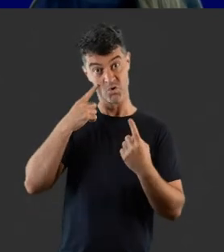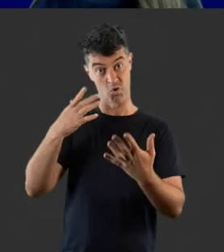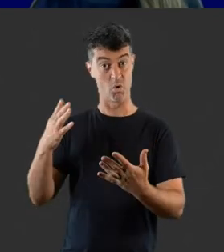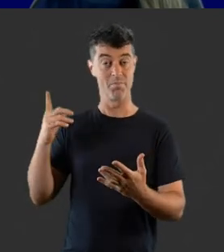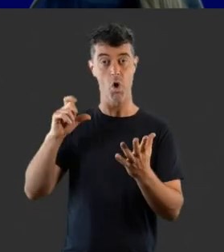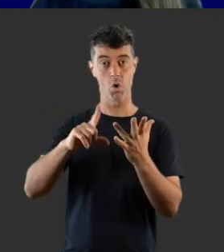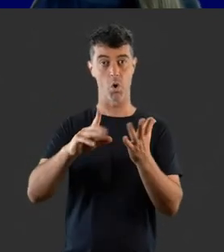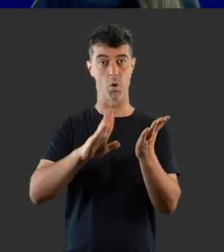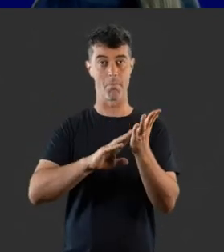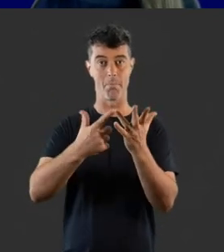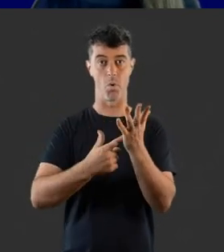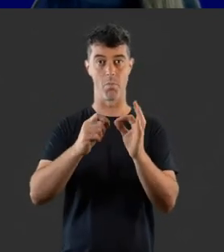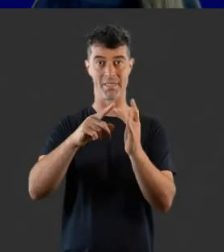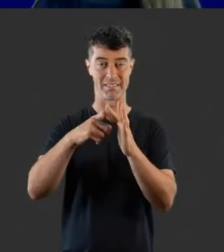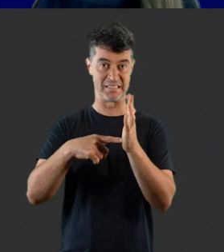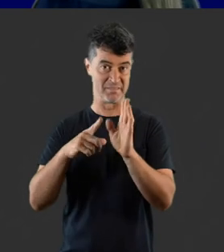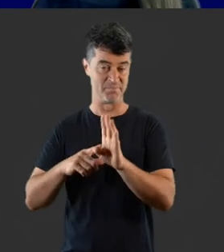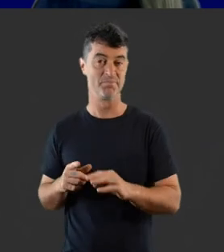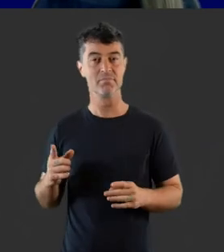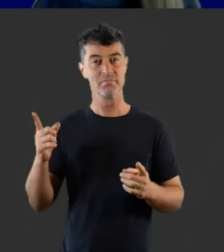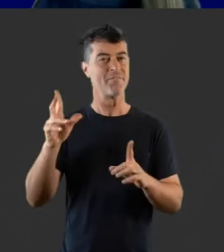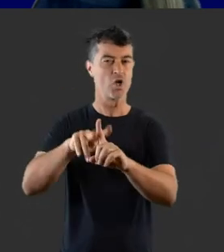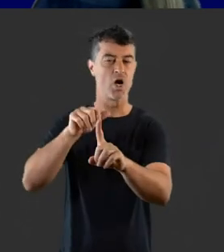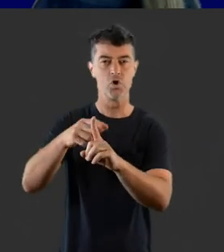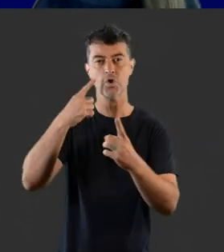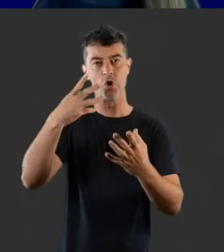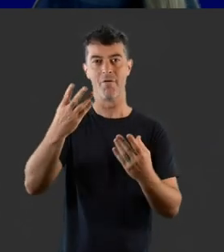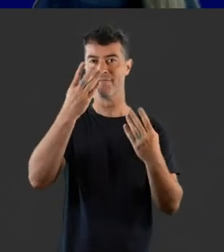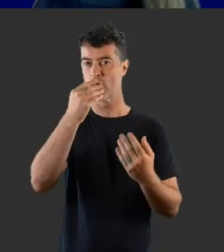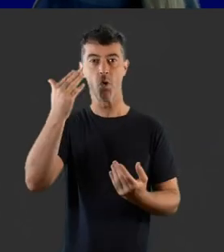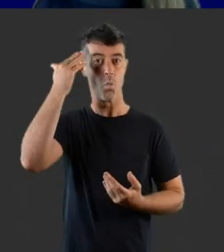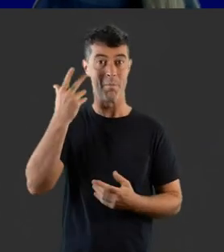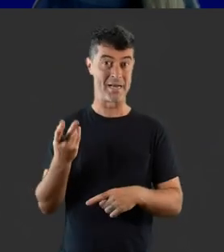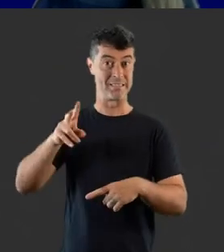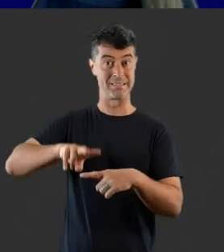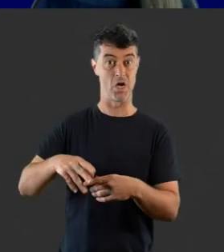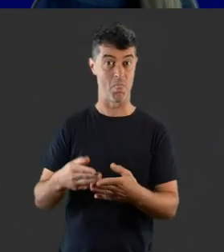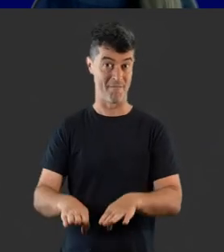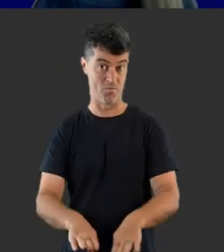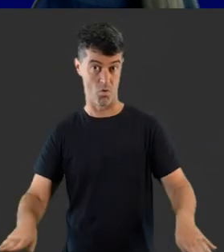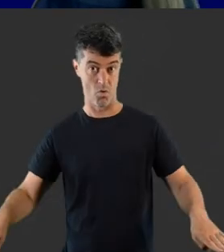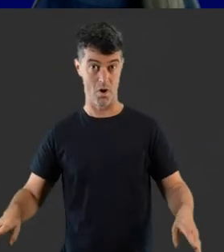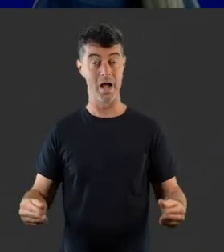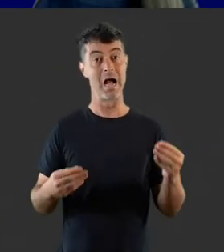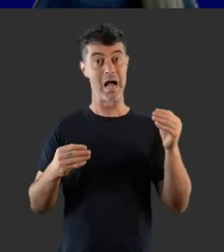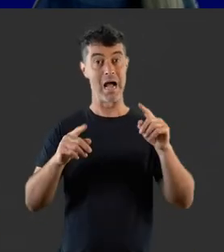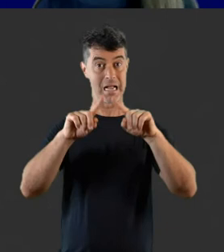This slide titled Comorbidity, Other Diagnosis shows a photograph of a woman sitting on the floor, holding a card with